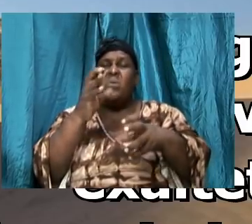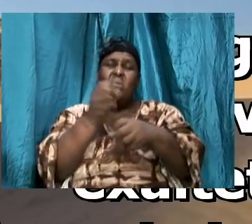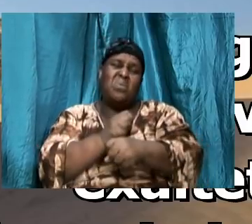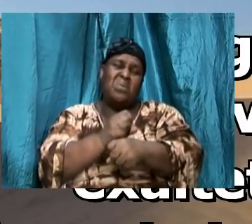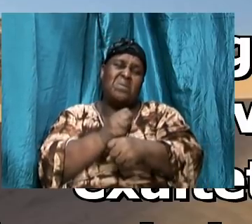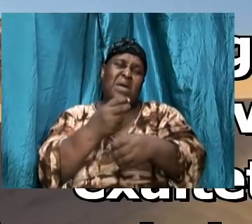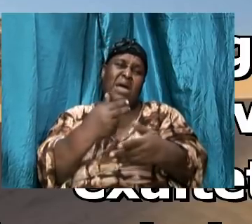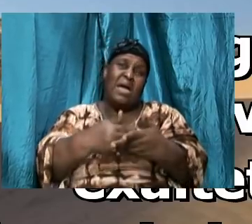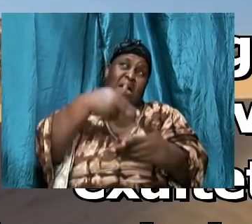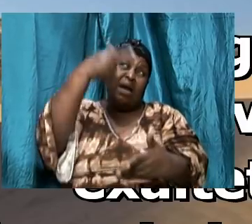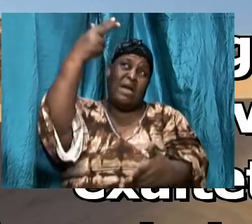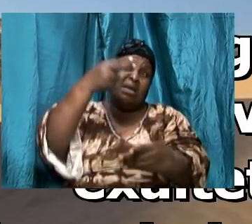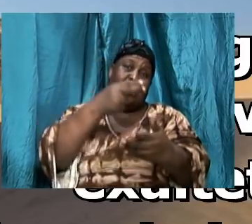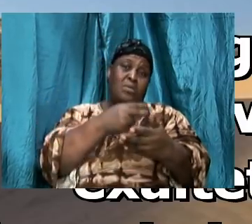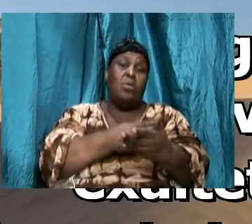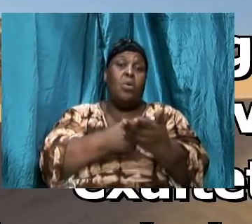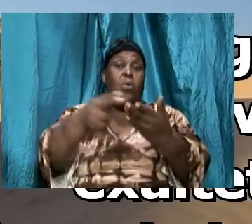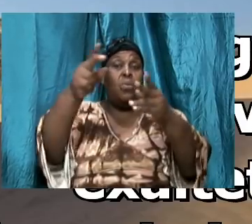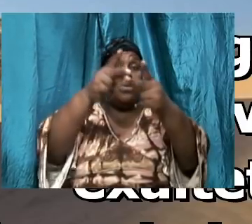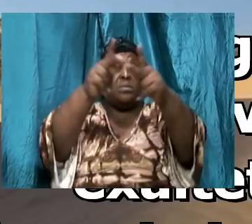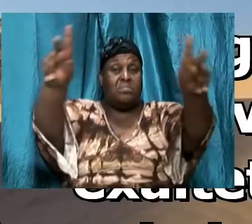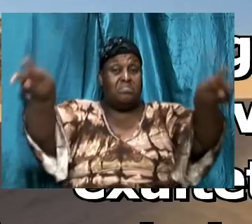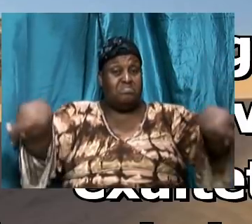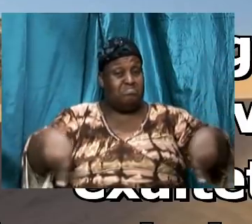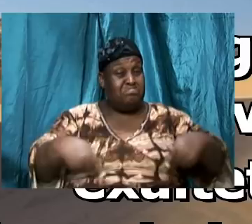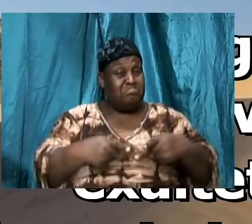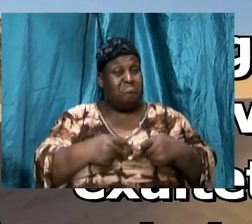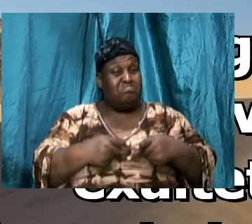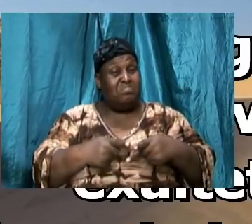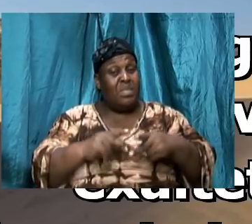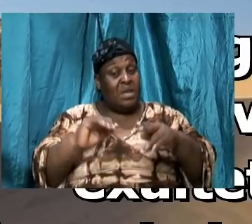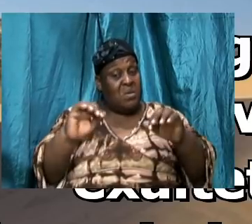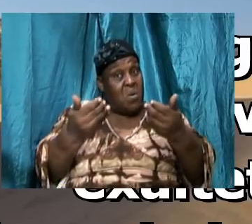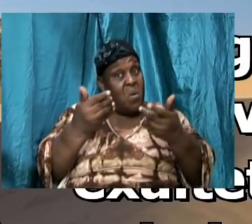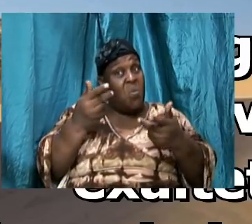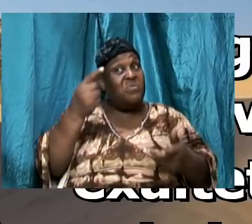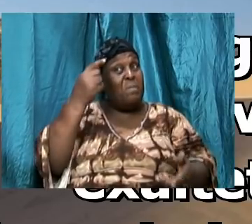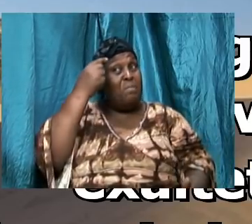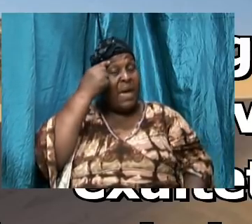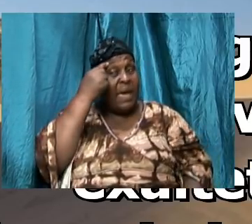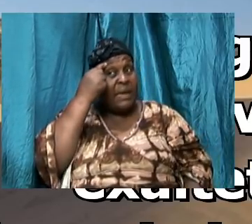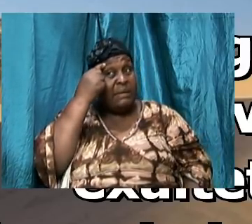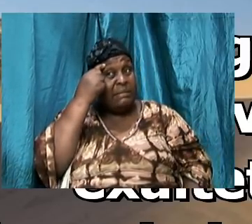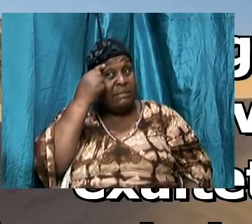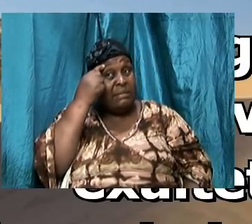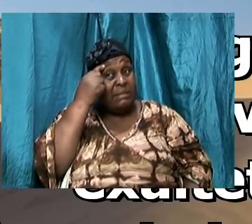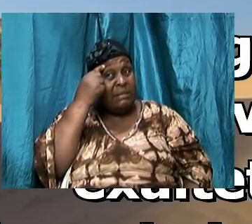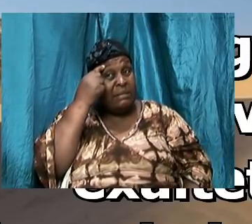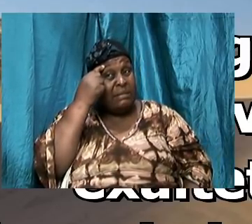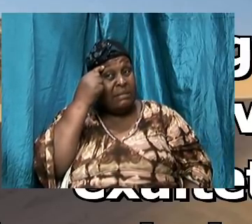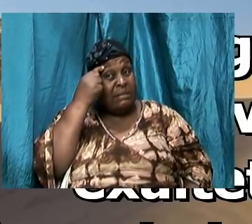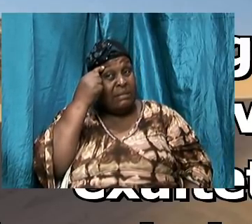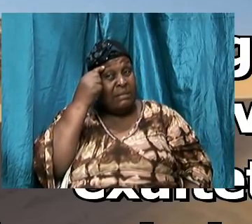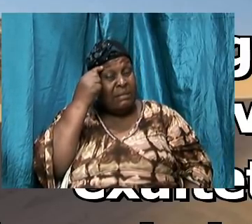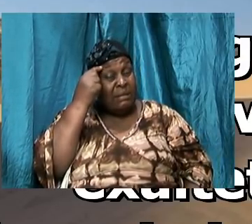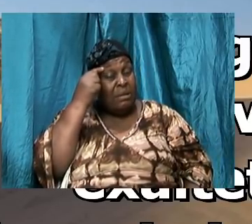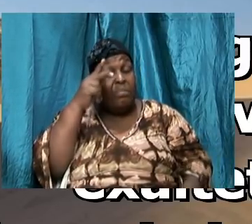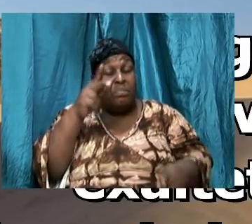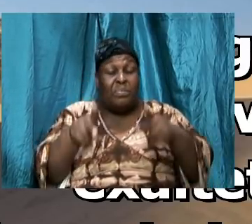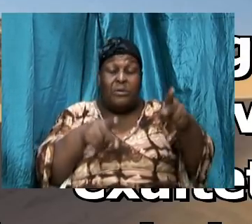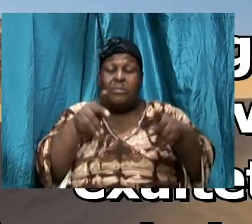And yet by virtue of how the mind is operating, folks will take the word of God.